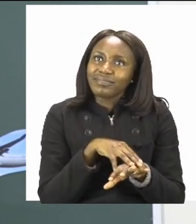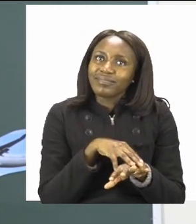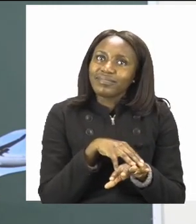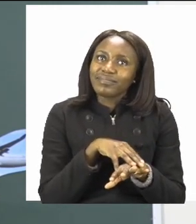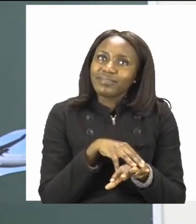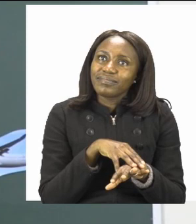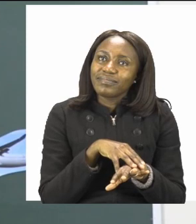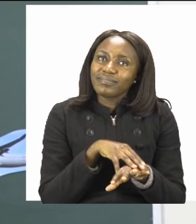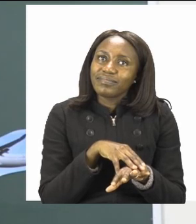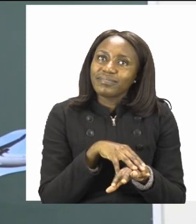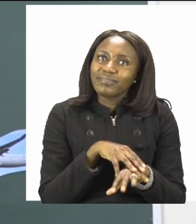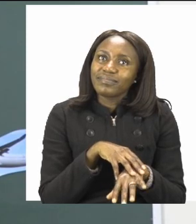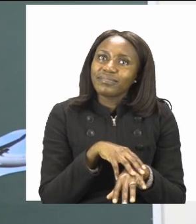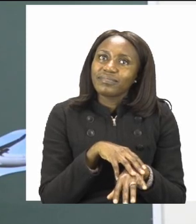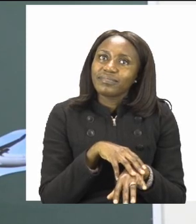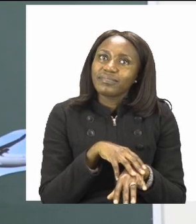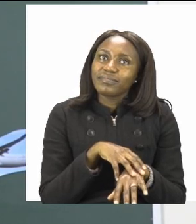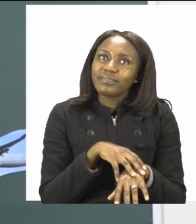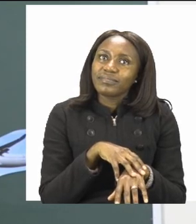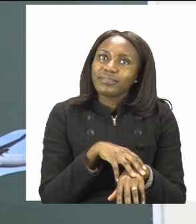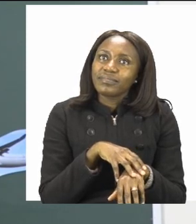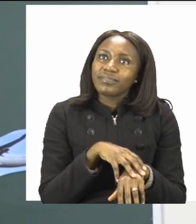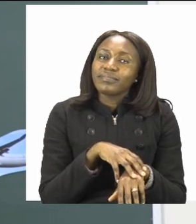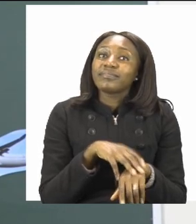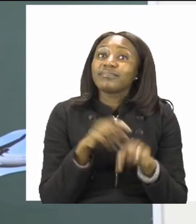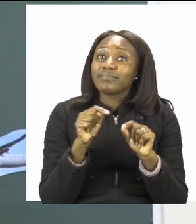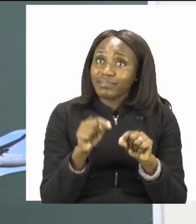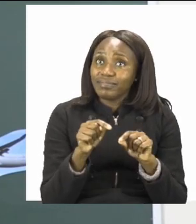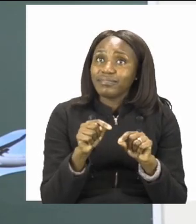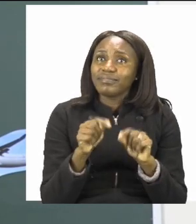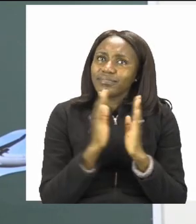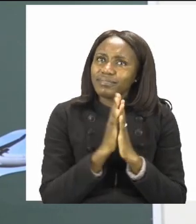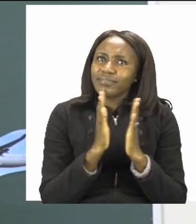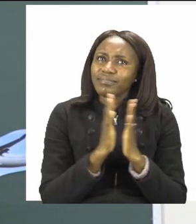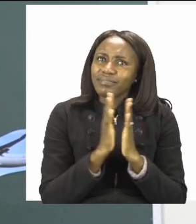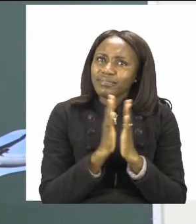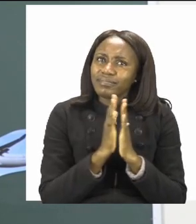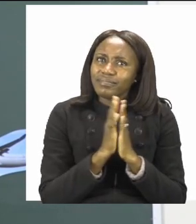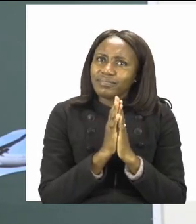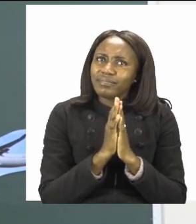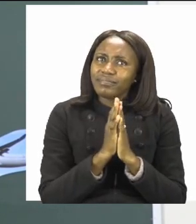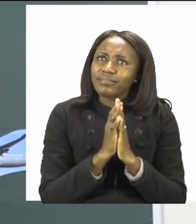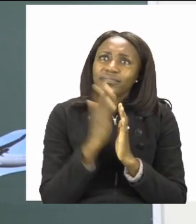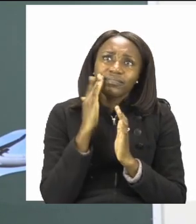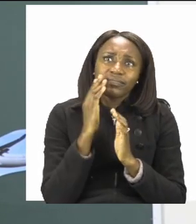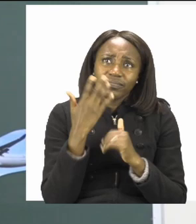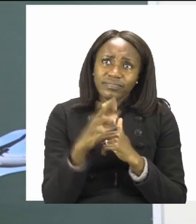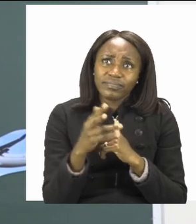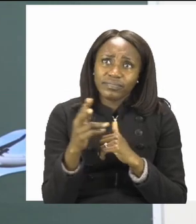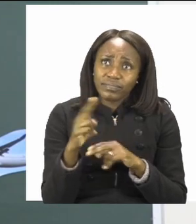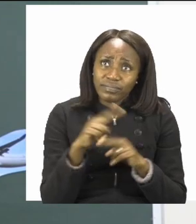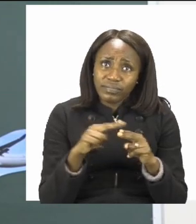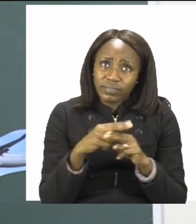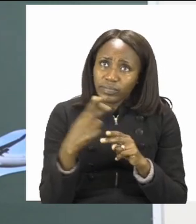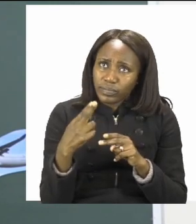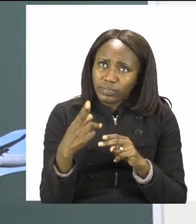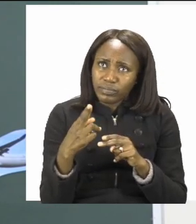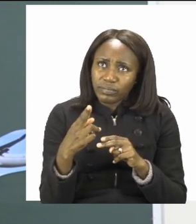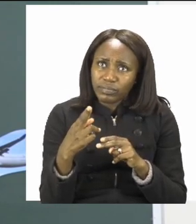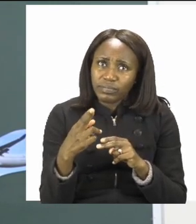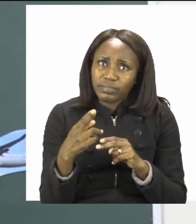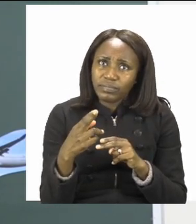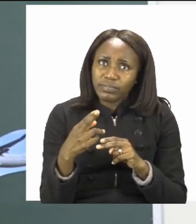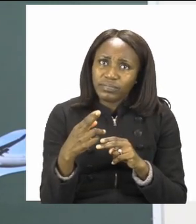For the two exercises we have spoken about, make sure that the tools you're using are in good hands.